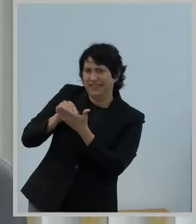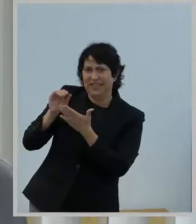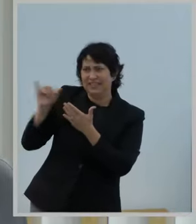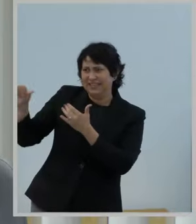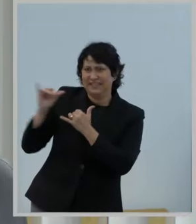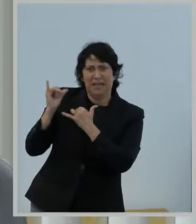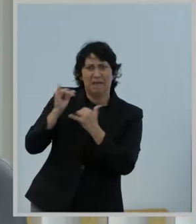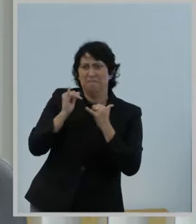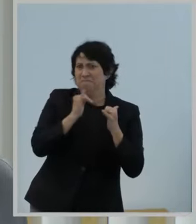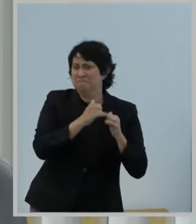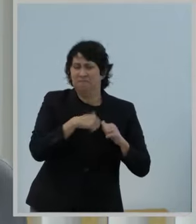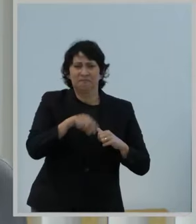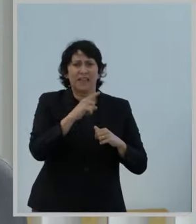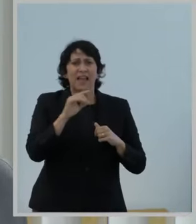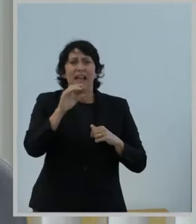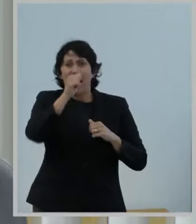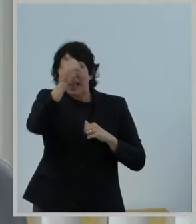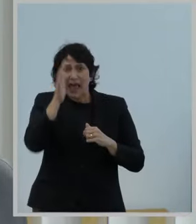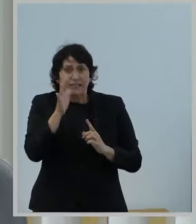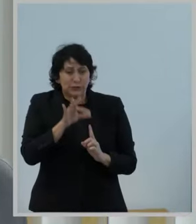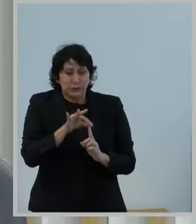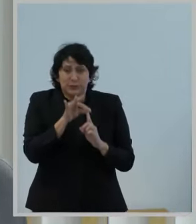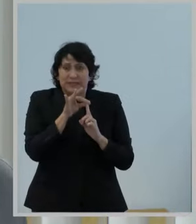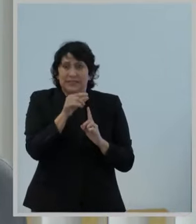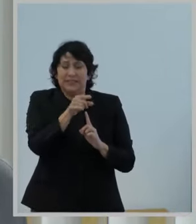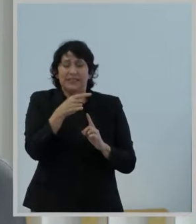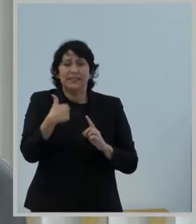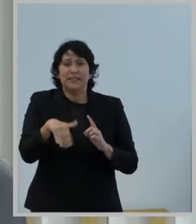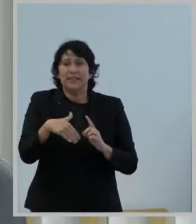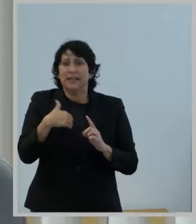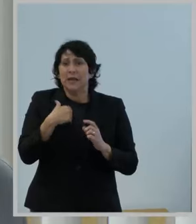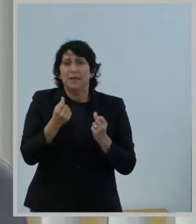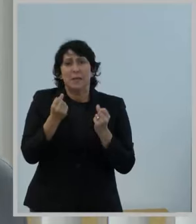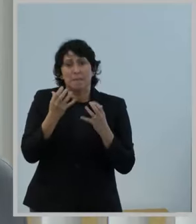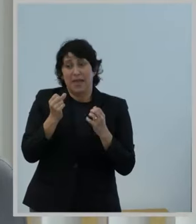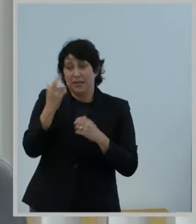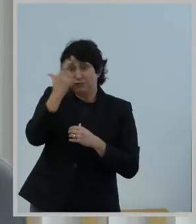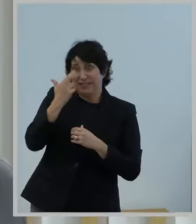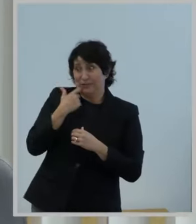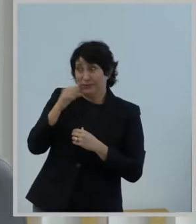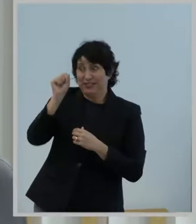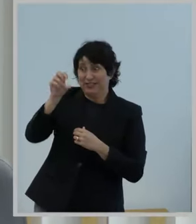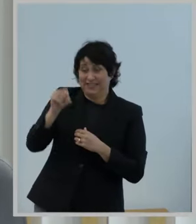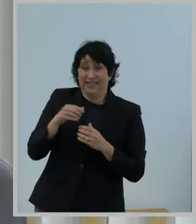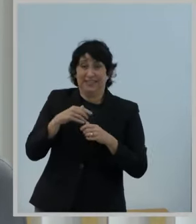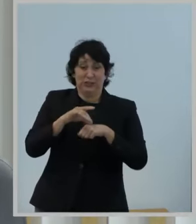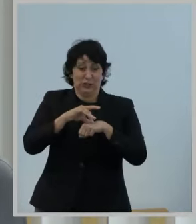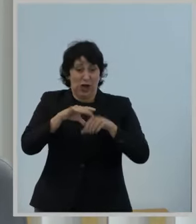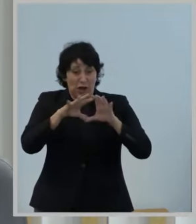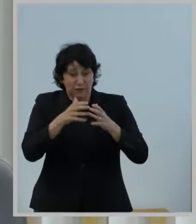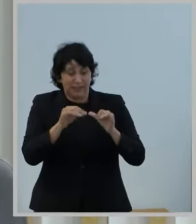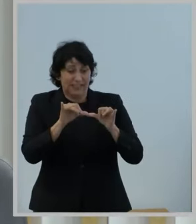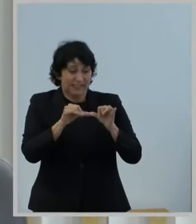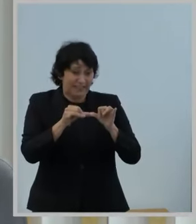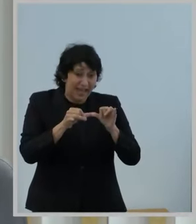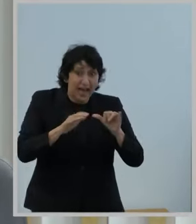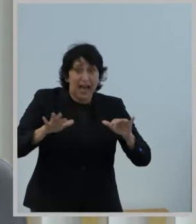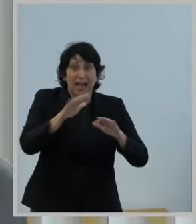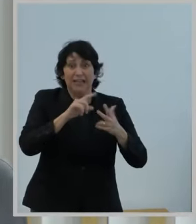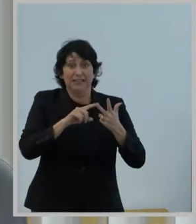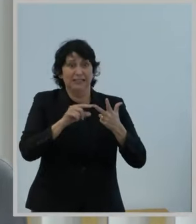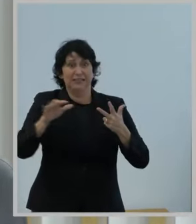Alaska is unique. Alaska is unique because of the many reasons my colleagues just noted, geography, size, reality,